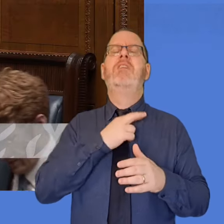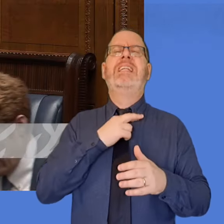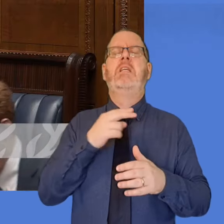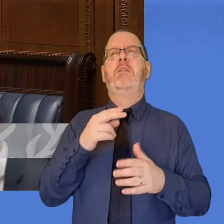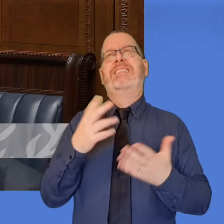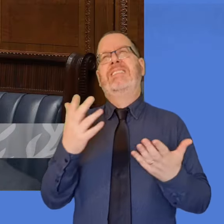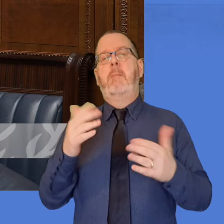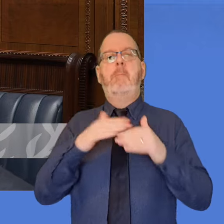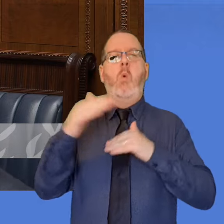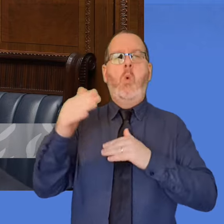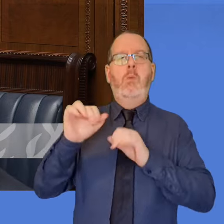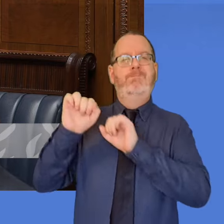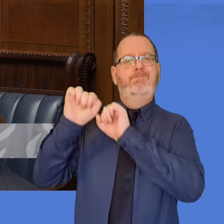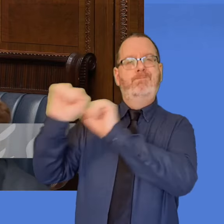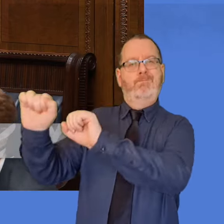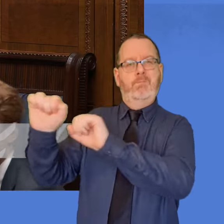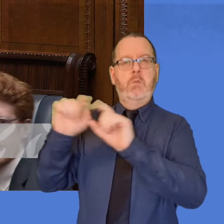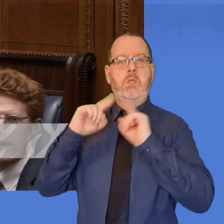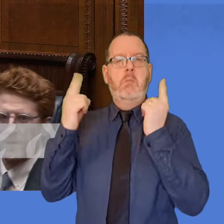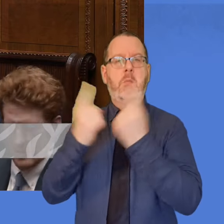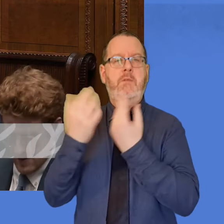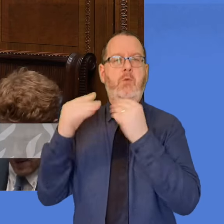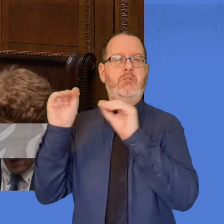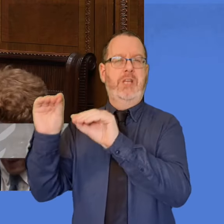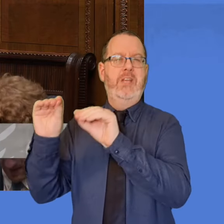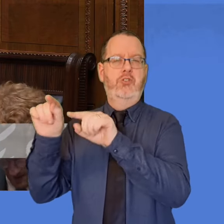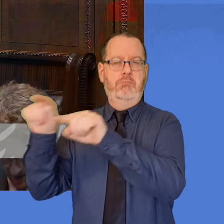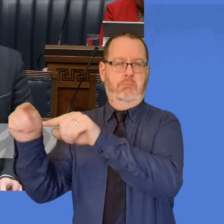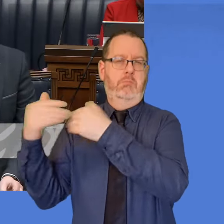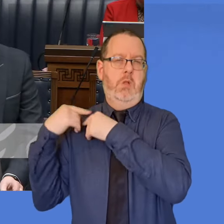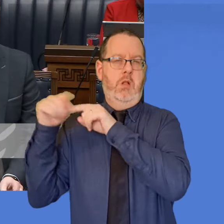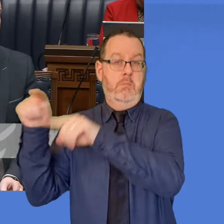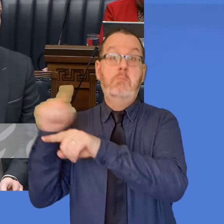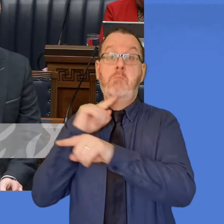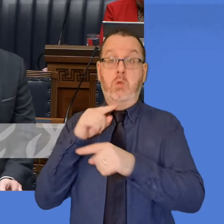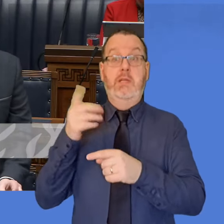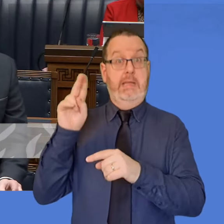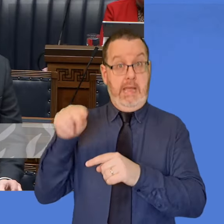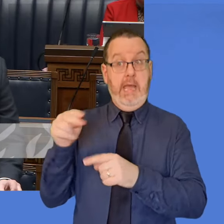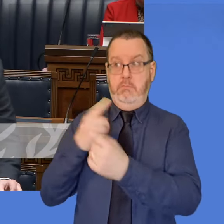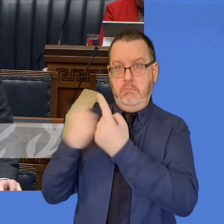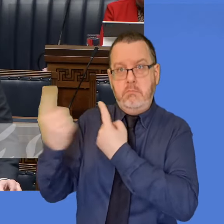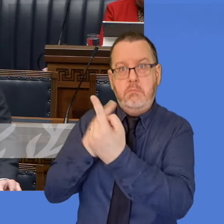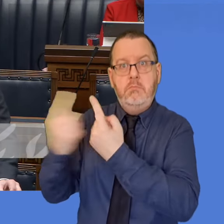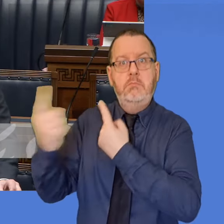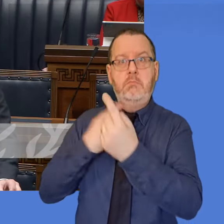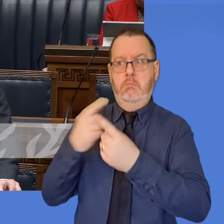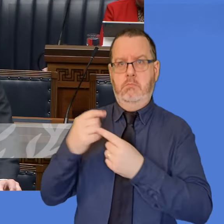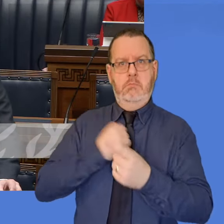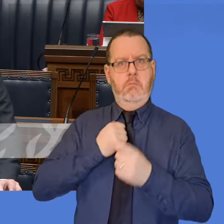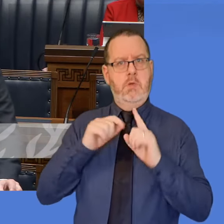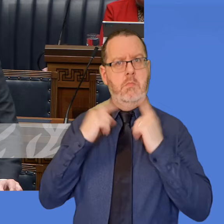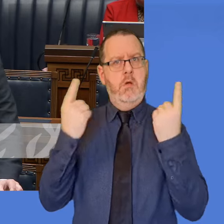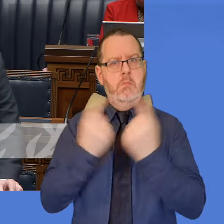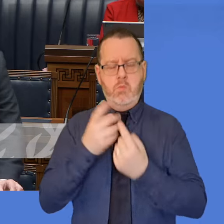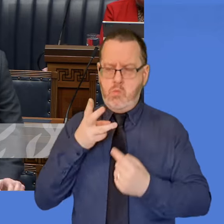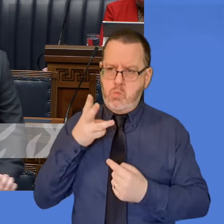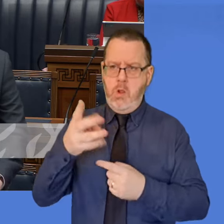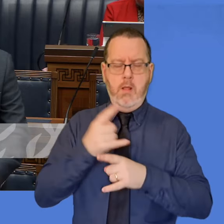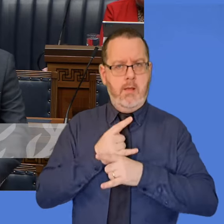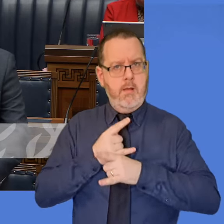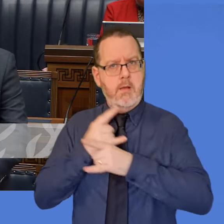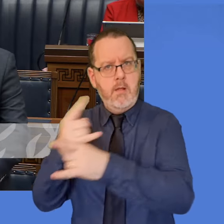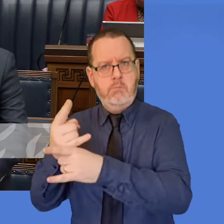of the Department for Education, but this will be a cross-cutting issue and I'm determined that my department will play its role in delivering